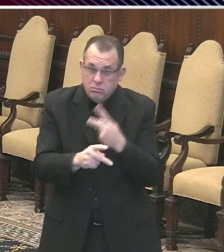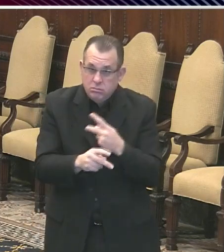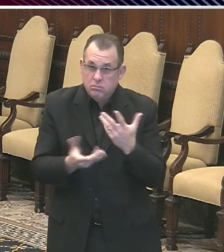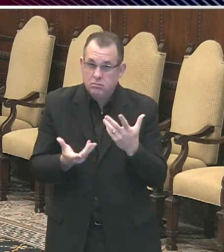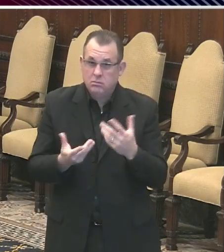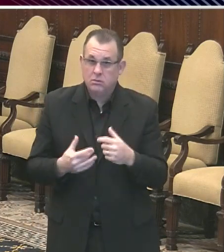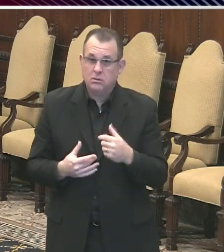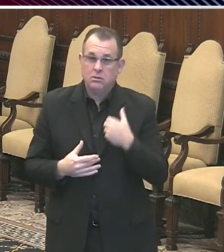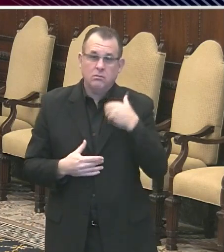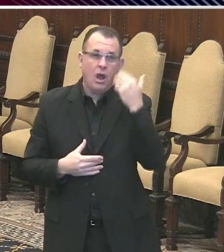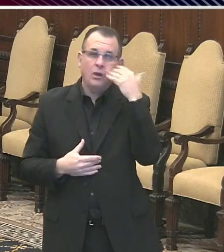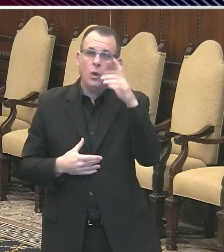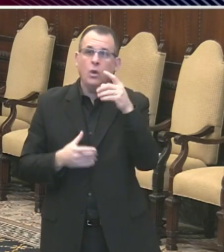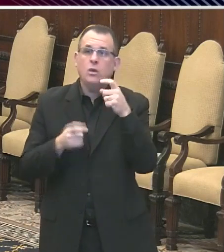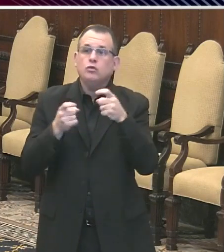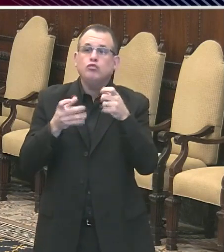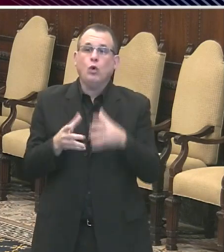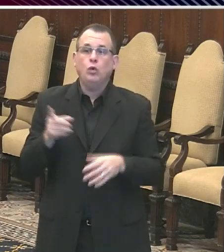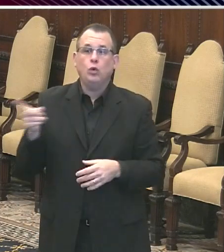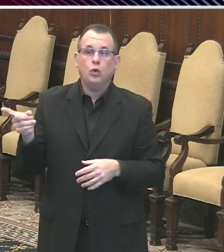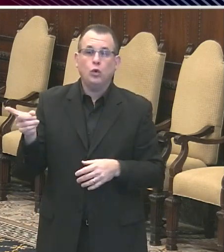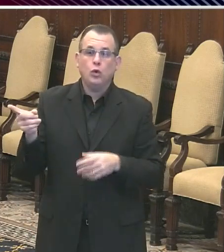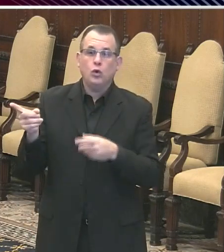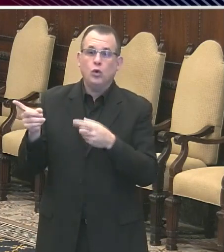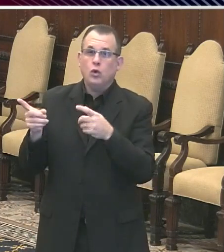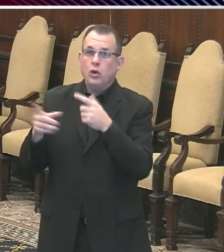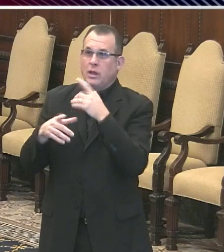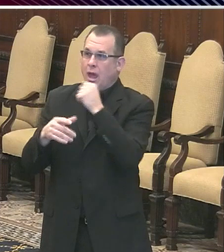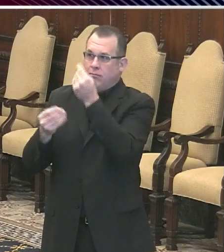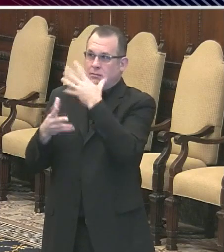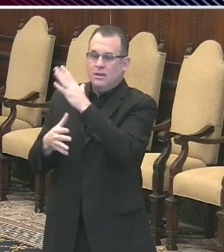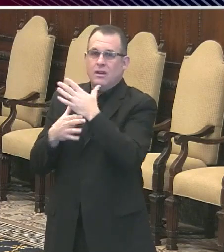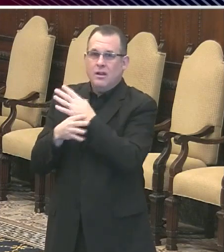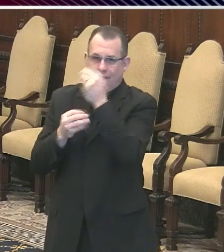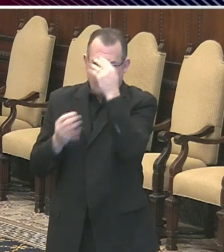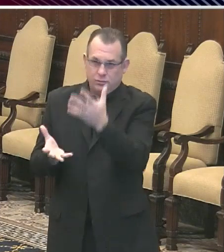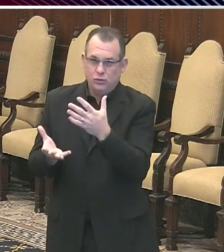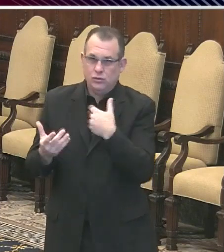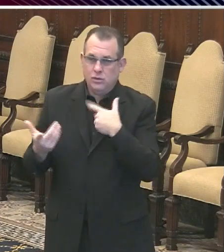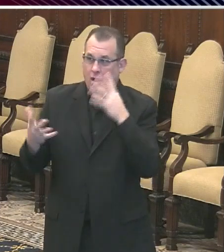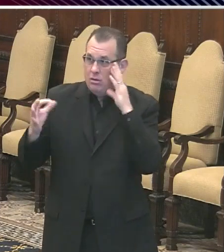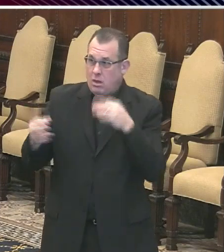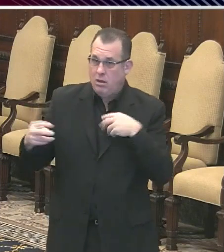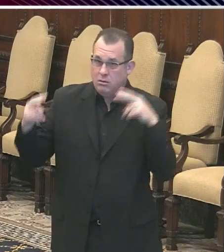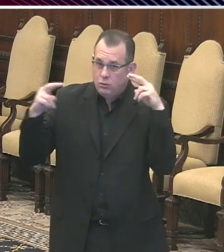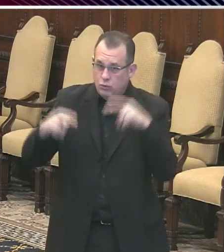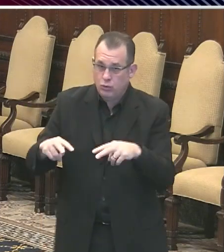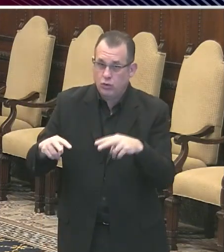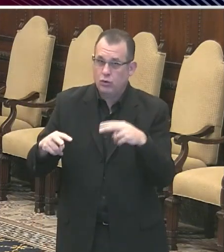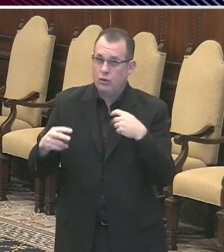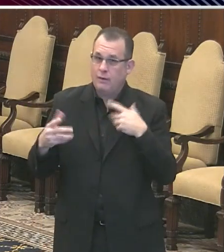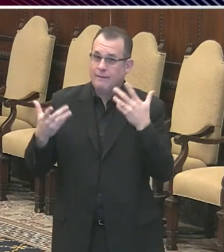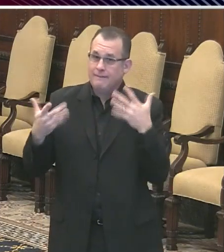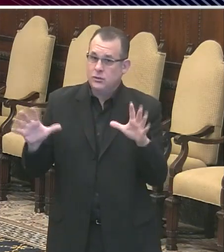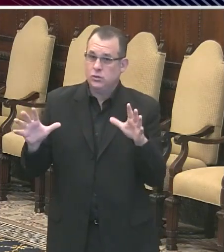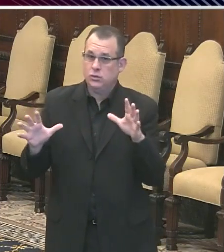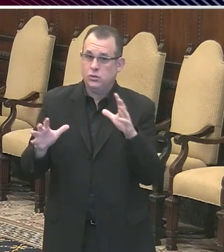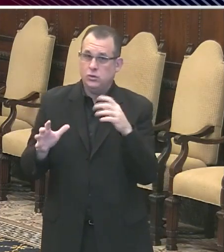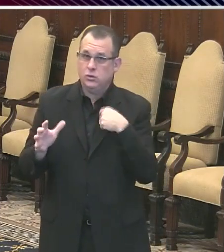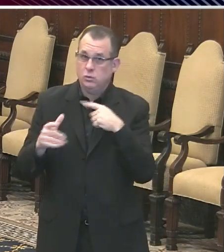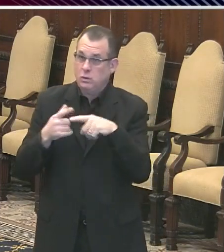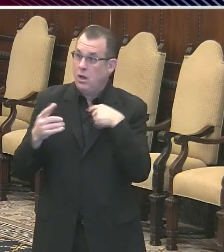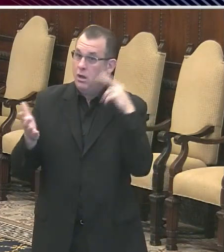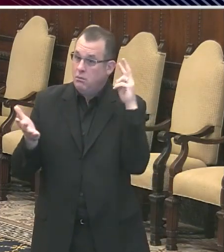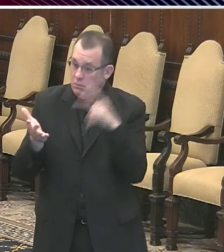us. She only shares it with reporters. So we'll get a chance to take a look at that. I know there's been some complaint, too, about employees